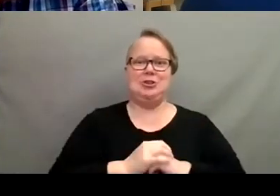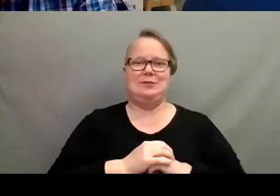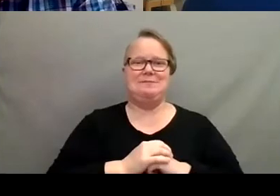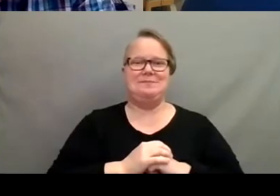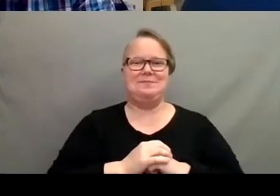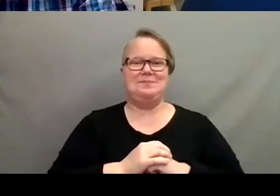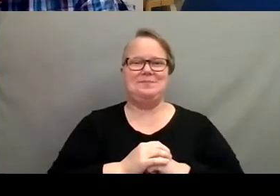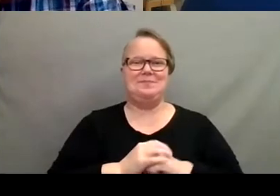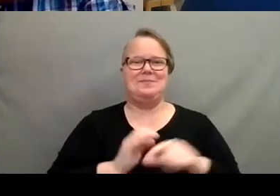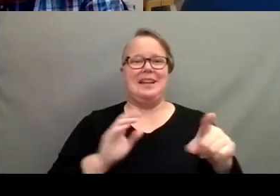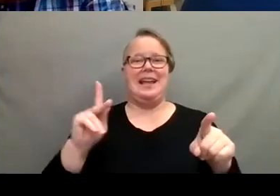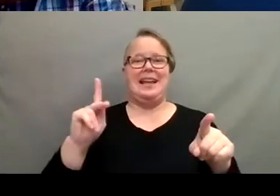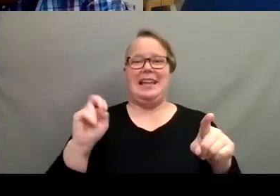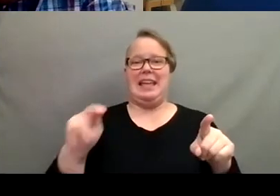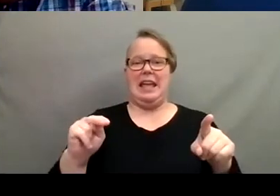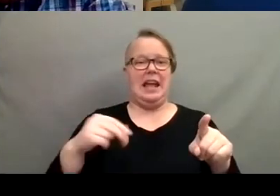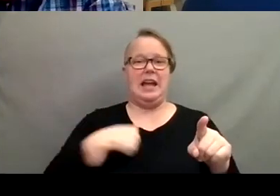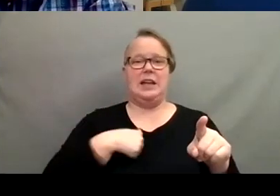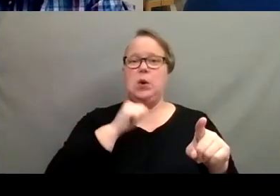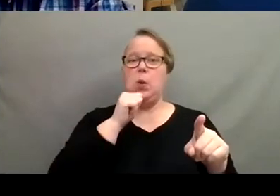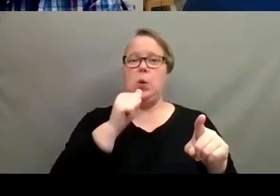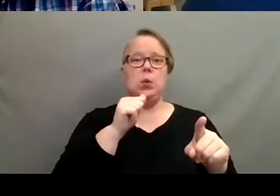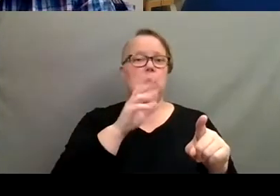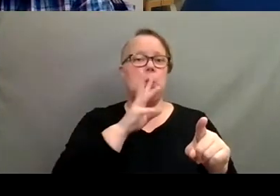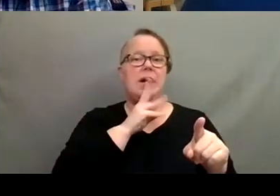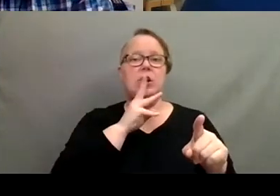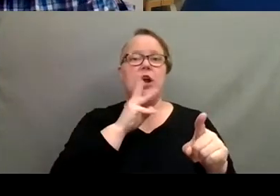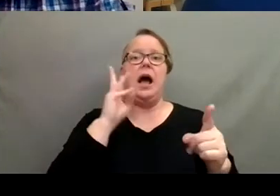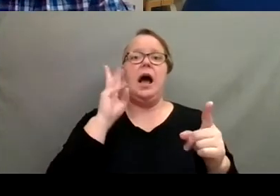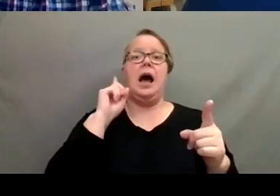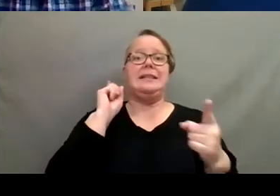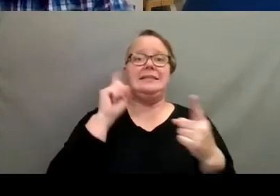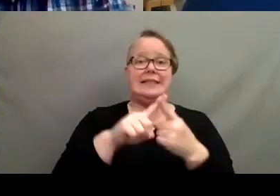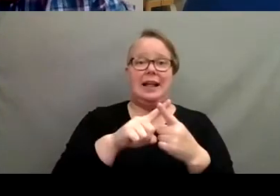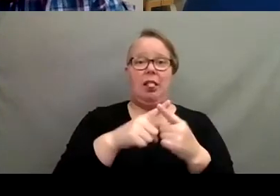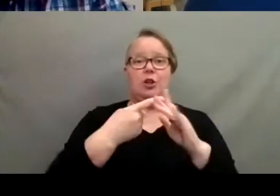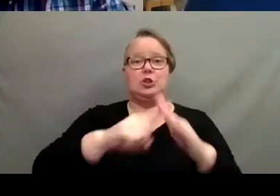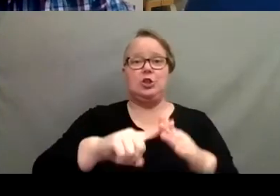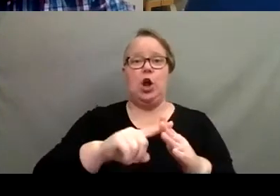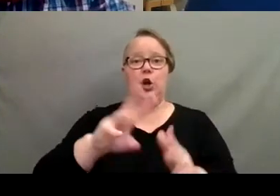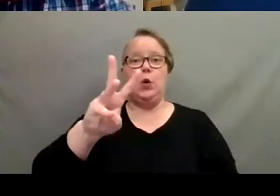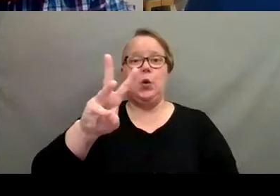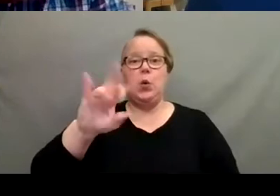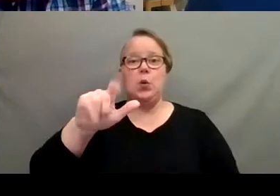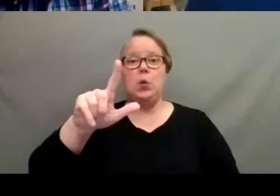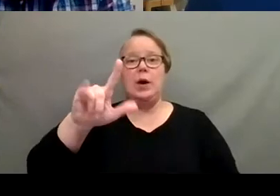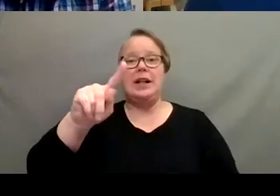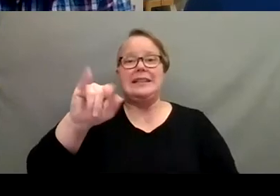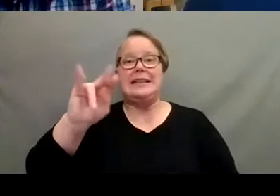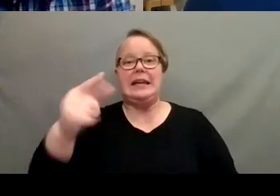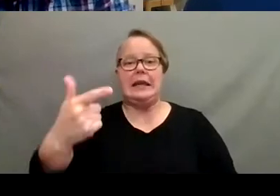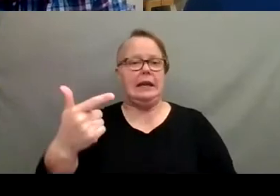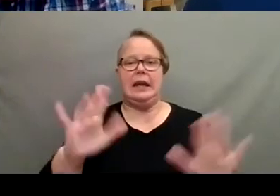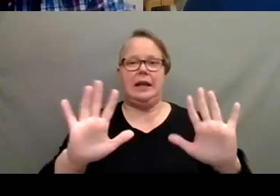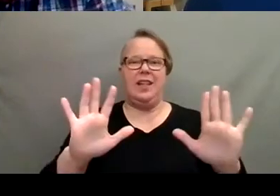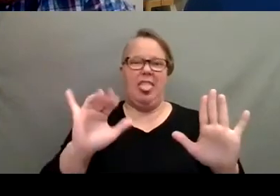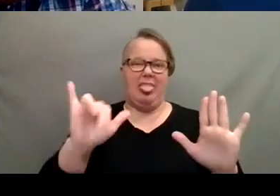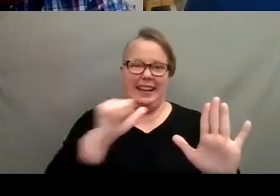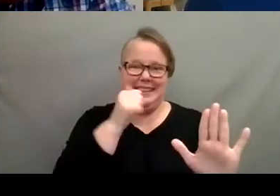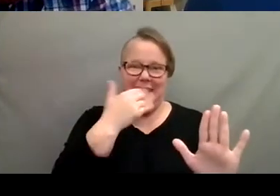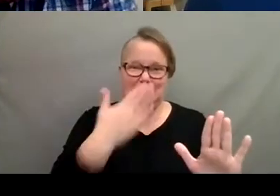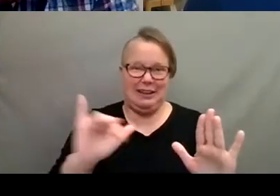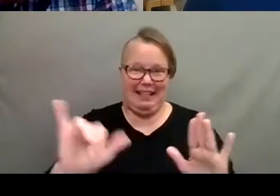Yeah. A lot of times I don't water until they start wilting, which is not good either. Until it shows me it needs water. I'm not going to water.